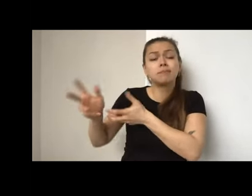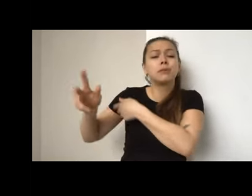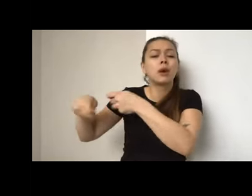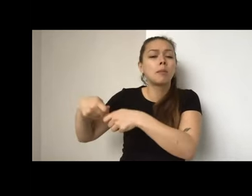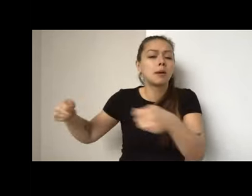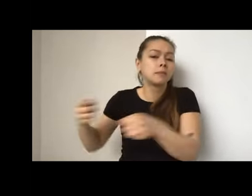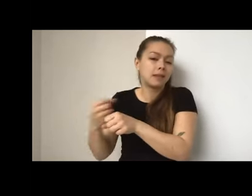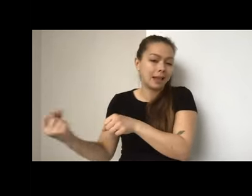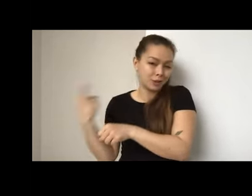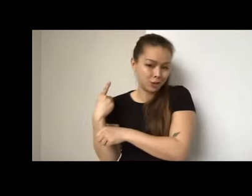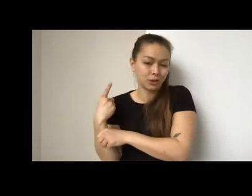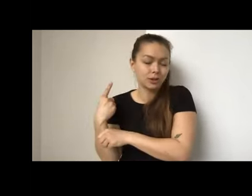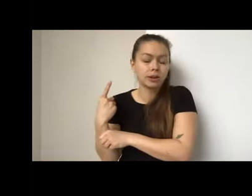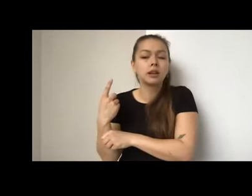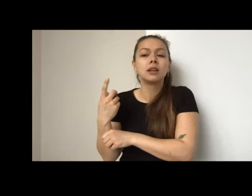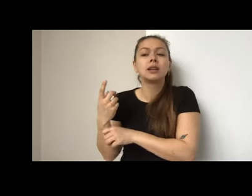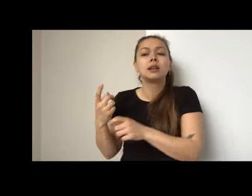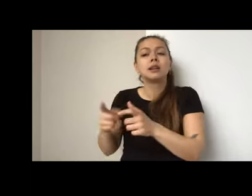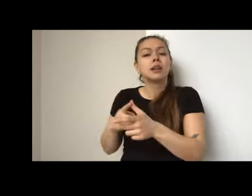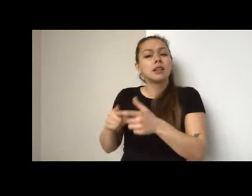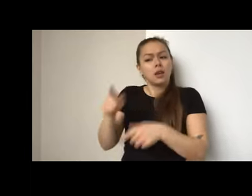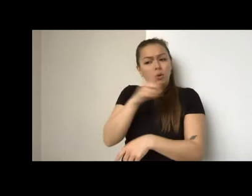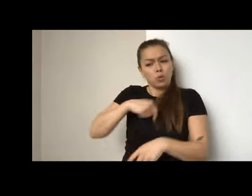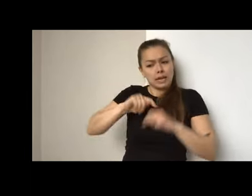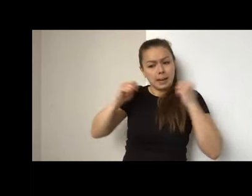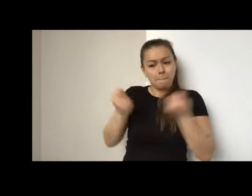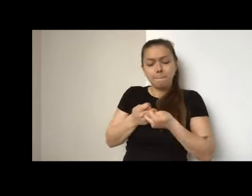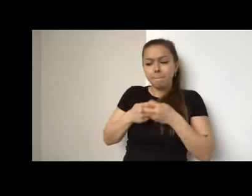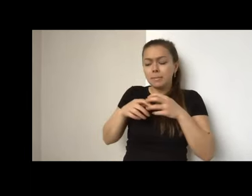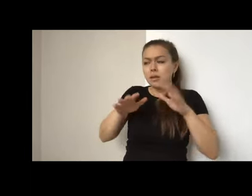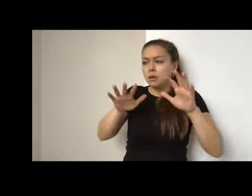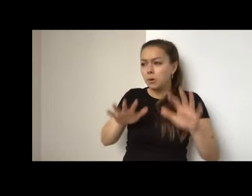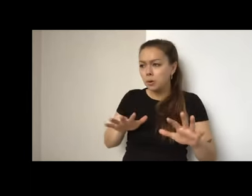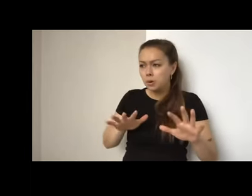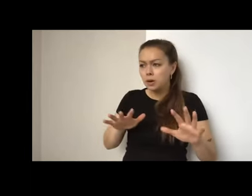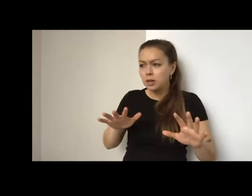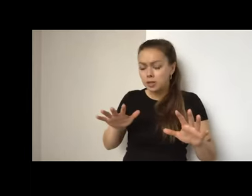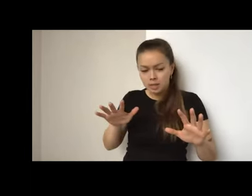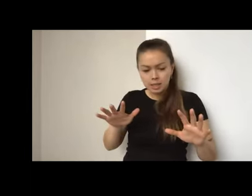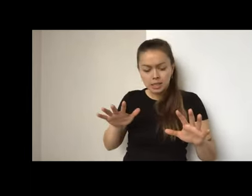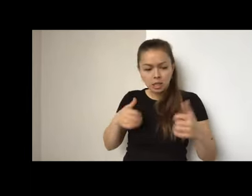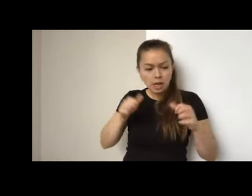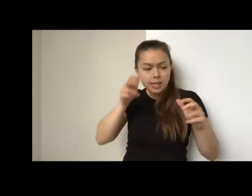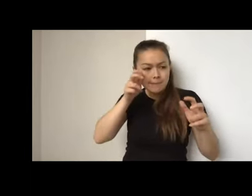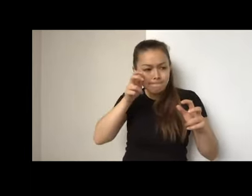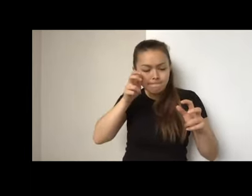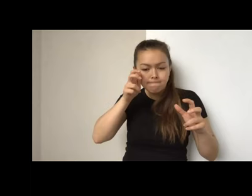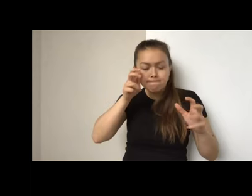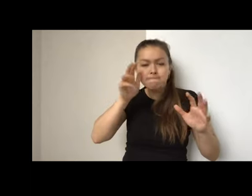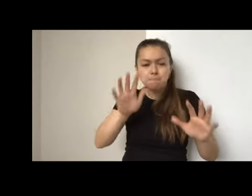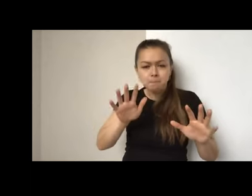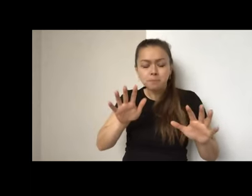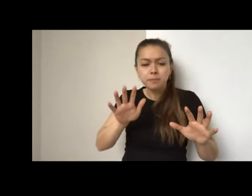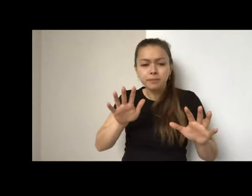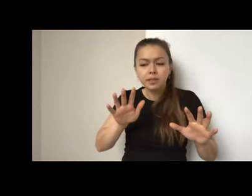to figure out what would work for us. Um, so it was cool. And I'd say the benefit of this is, is that I don't think we would have been able to actually tackle